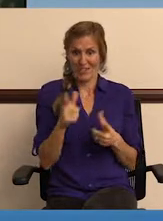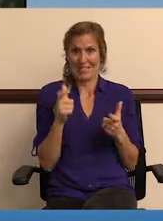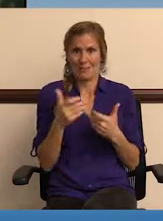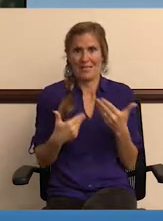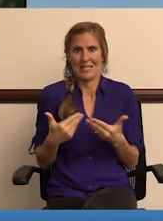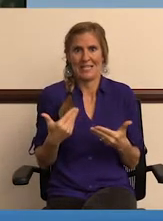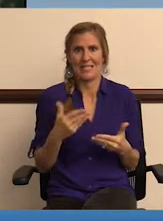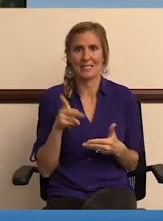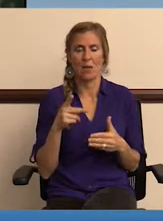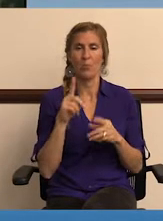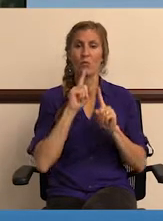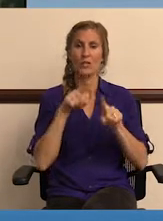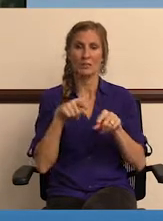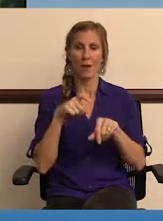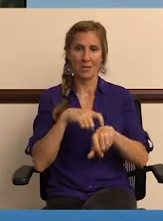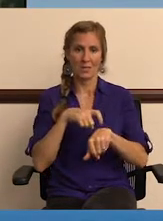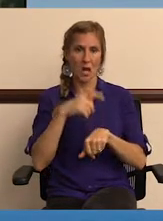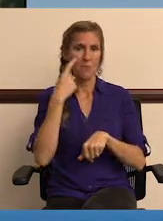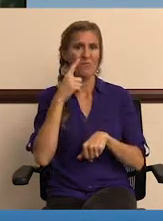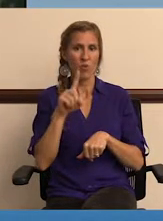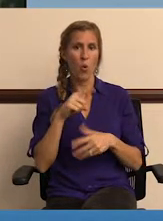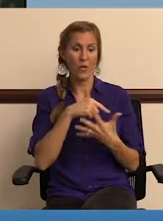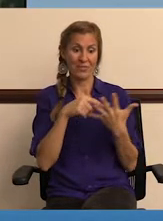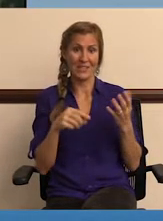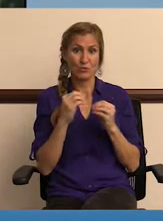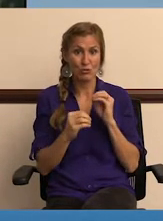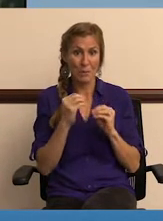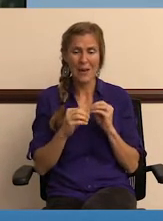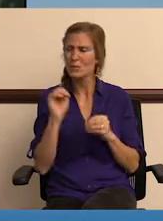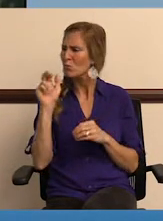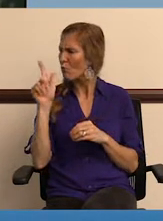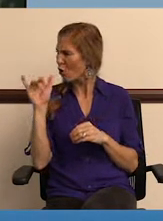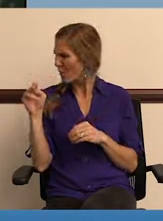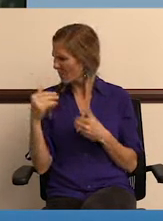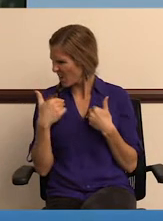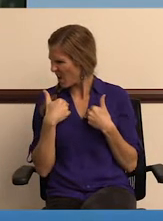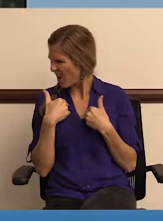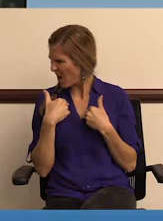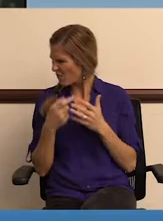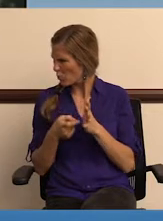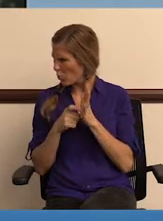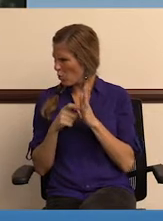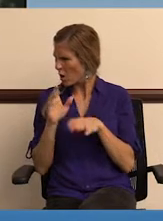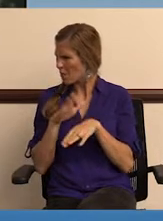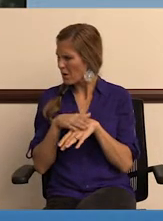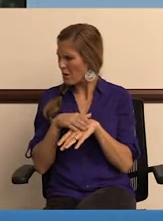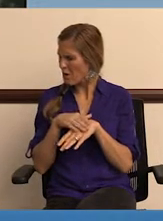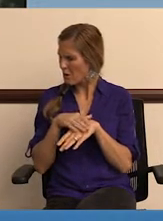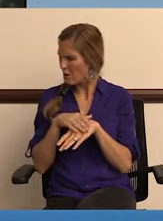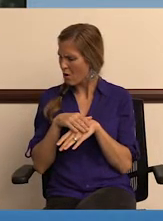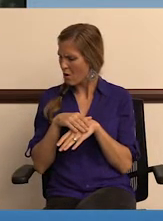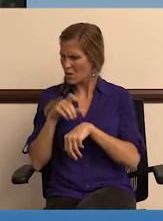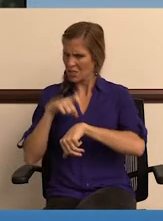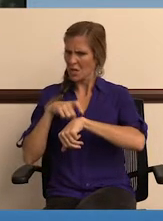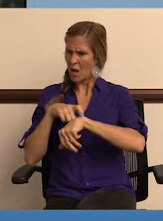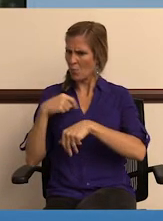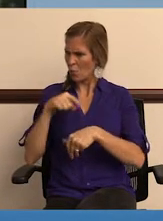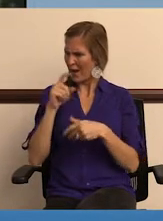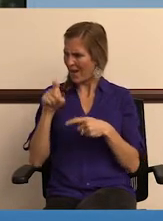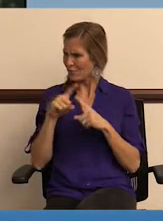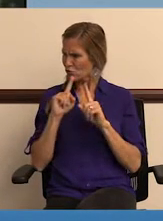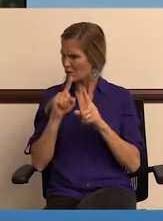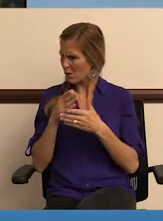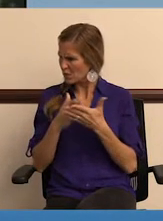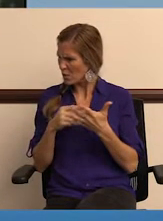definitely speeds up the response time for these repairs. Marvin, isn't there a requirement on the